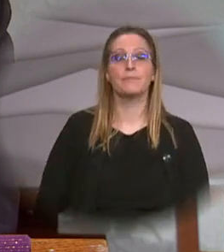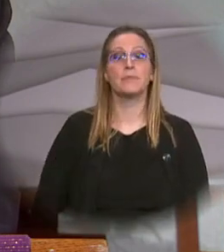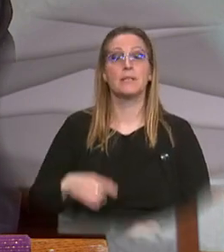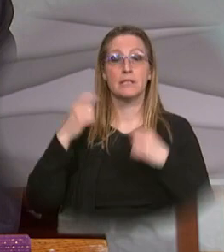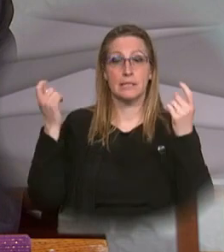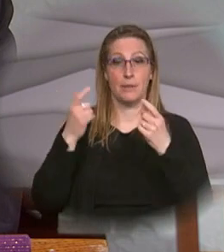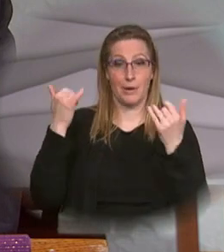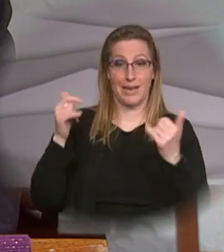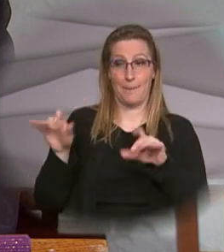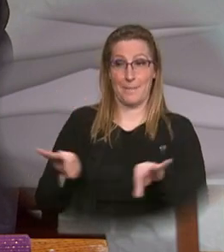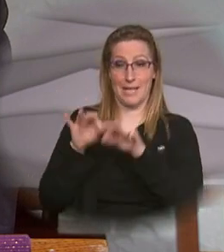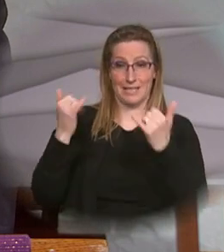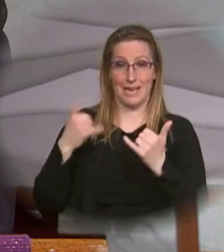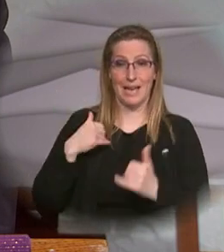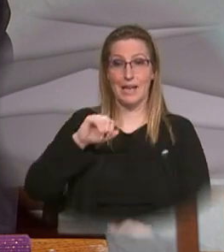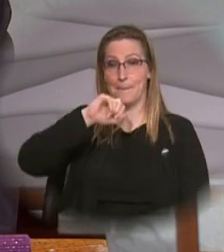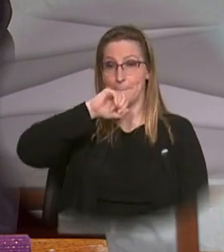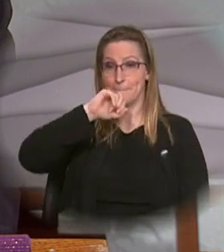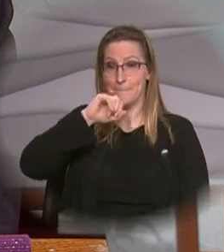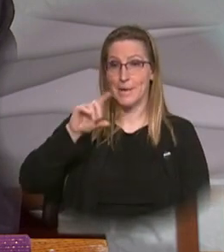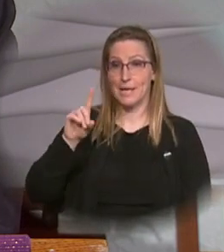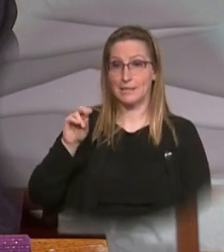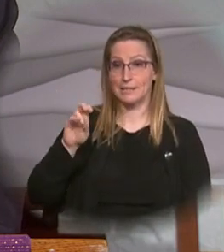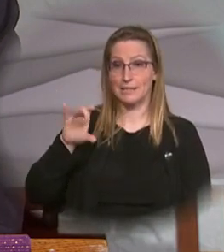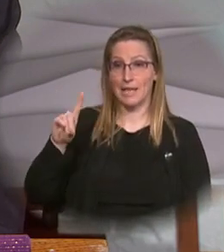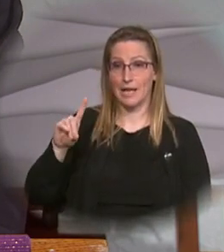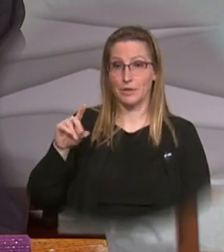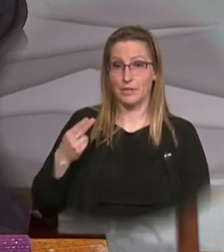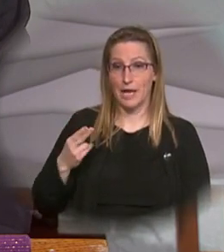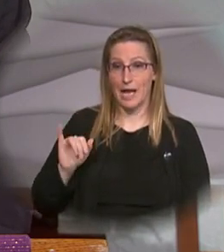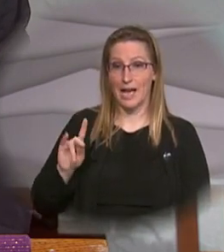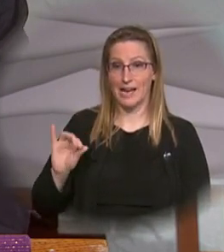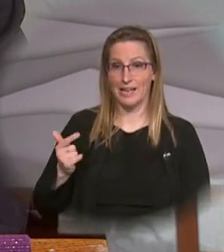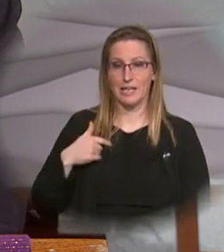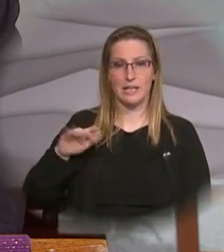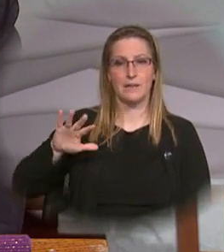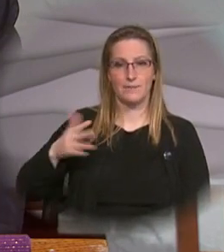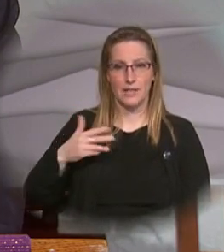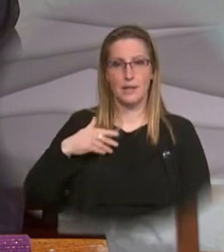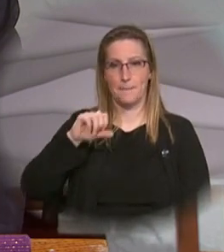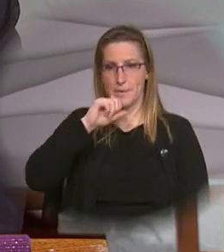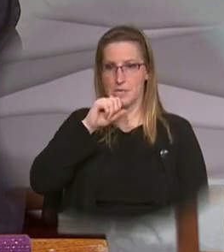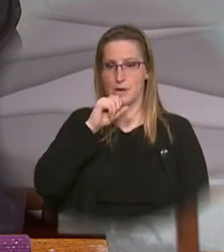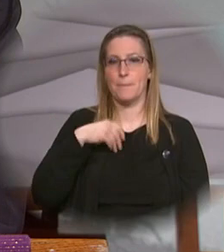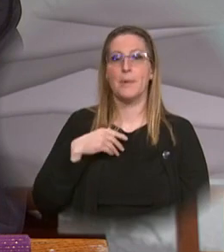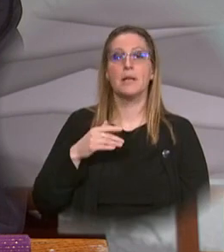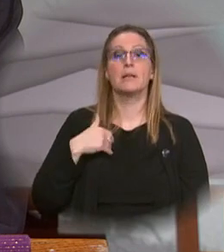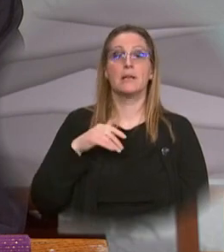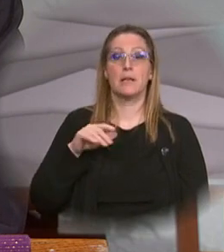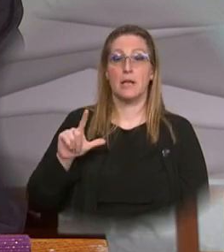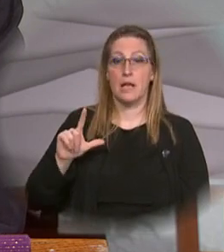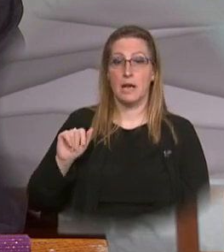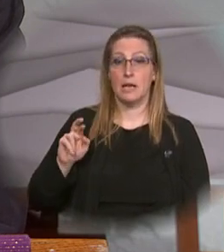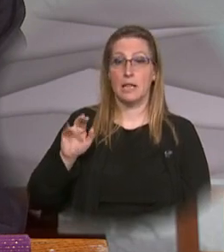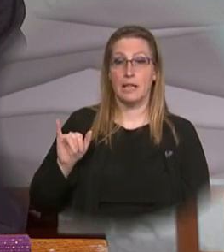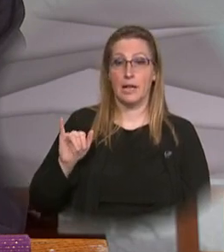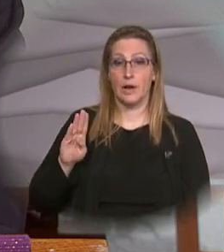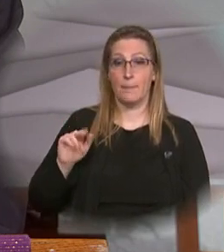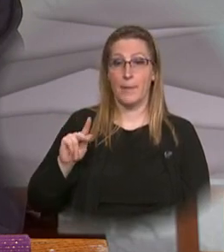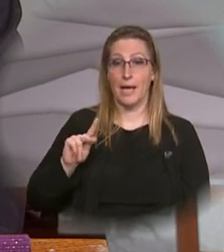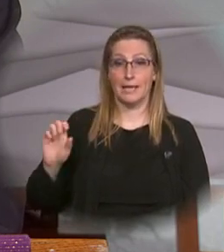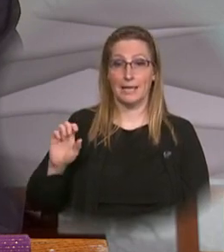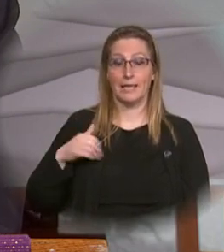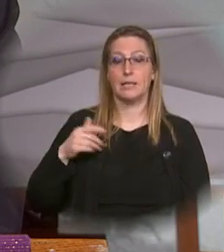of this Mass was Bishop Donald Hying, the fifth Bishop of Madison. Monsignor Larry Bakke, the Director of the Apostolate for Persons with